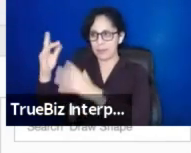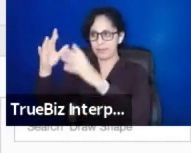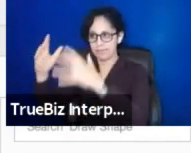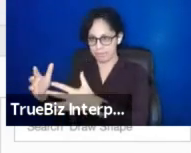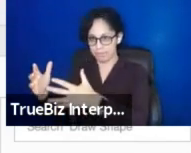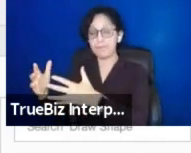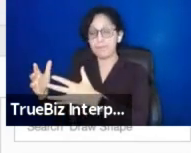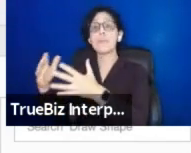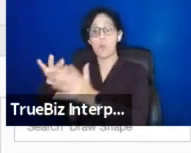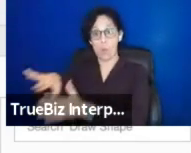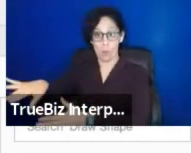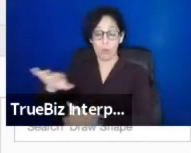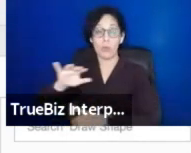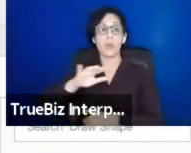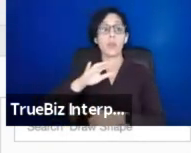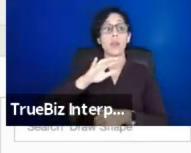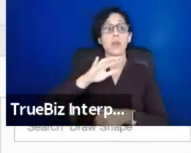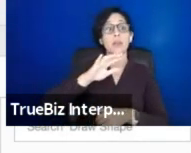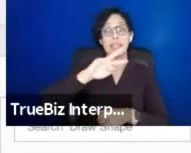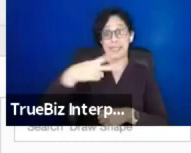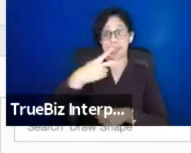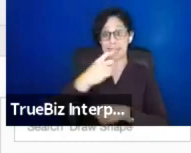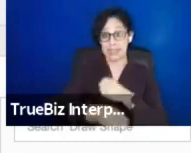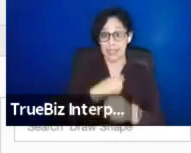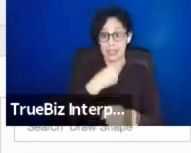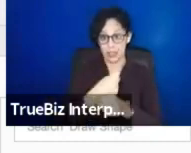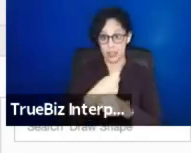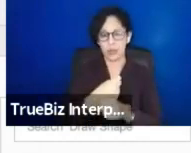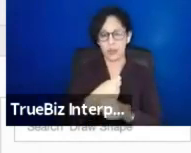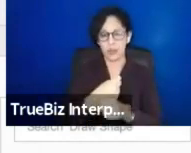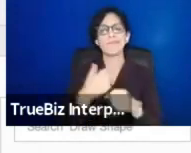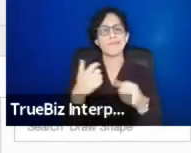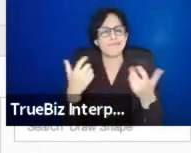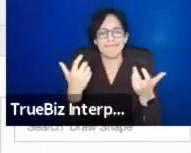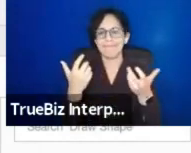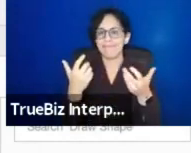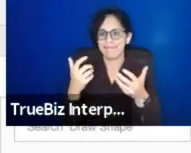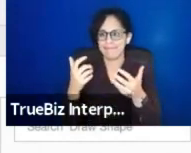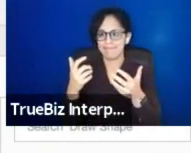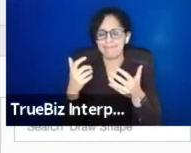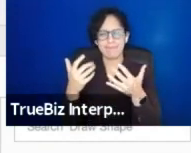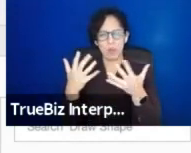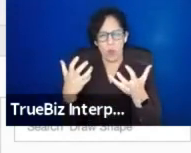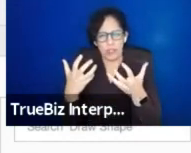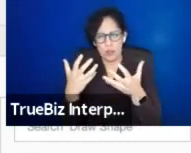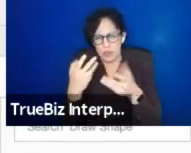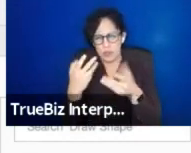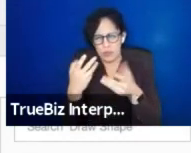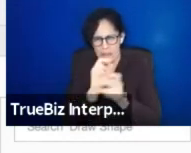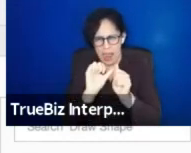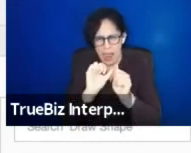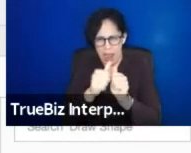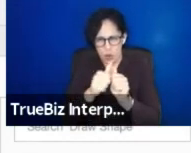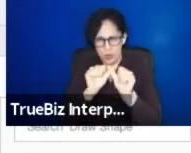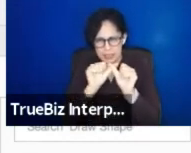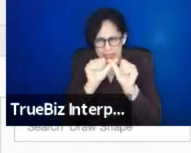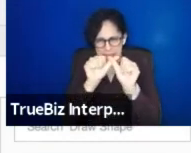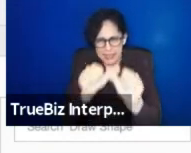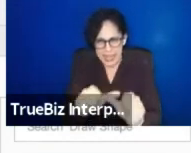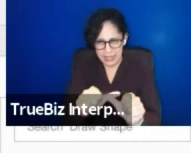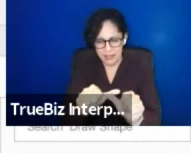Going into year two, we really wanted to find a way to roll that into something sustainable so that we could